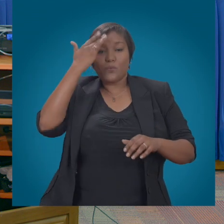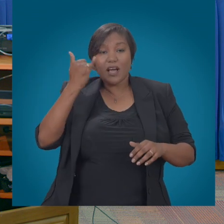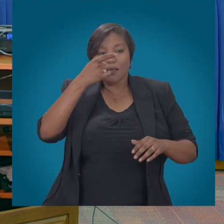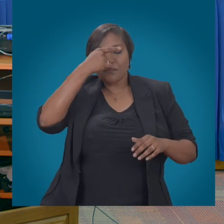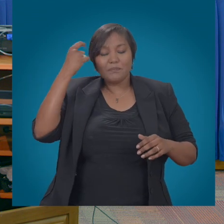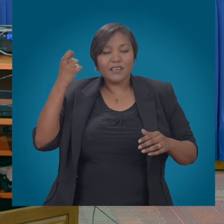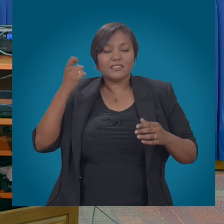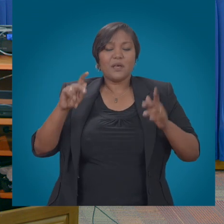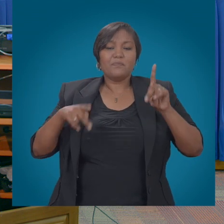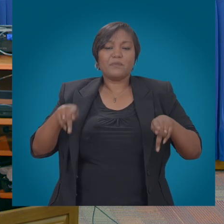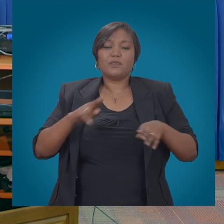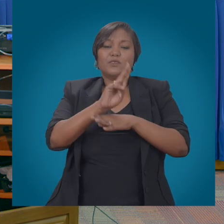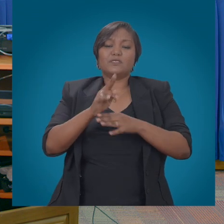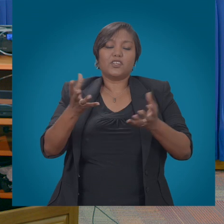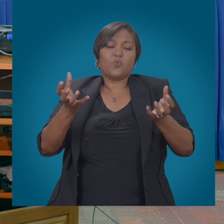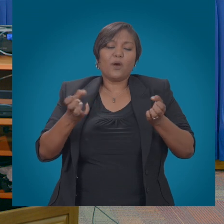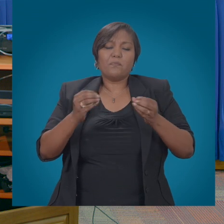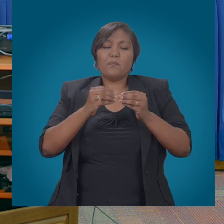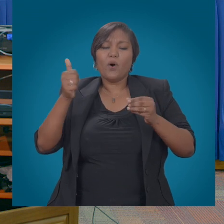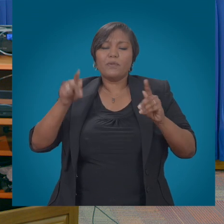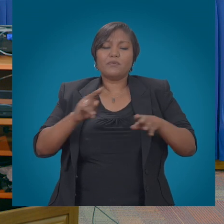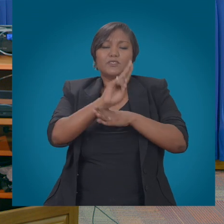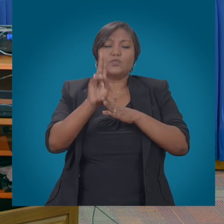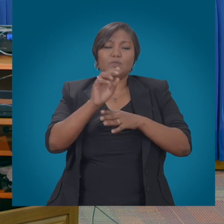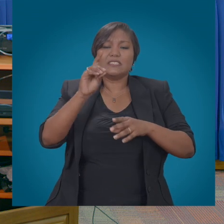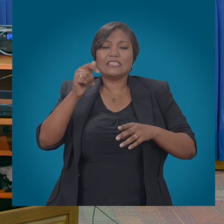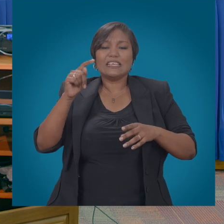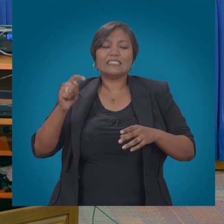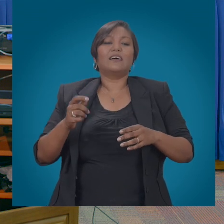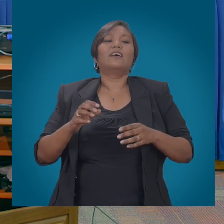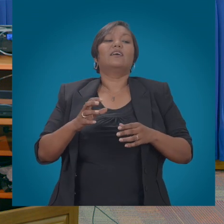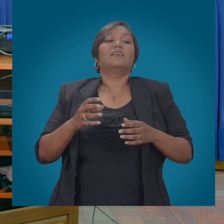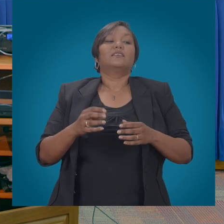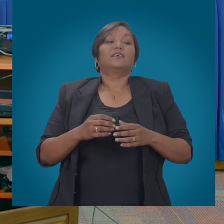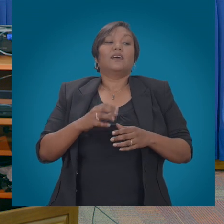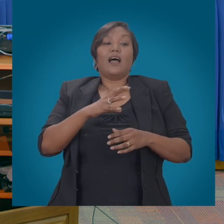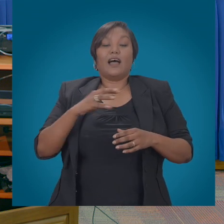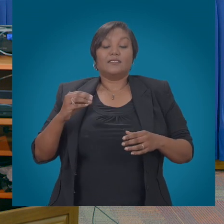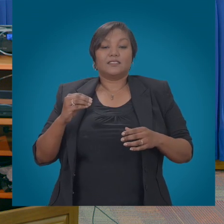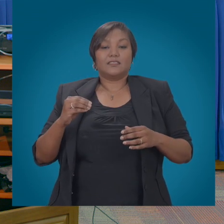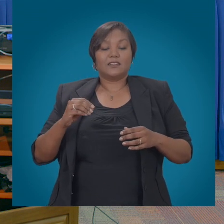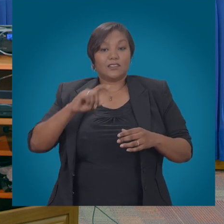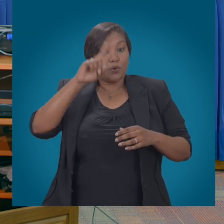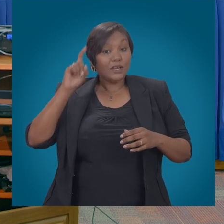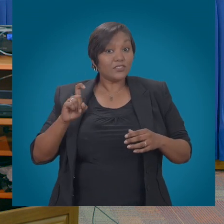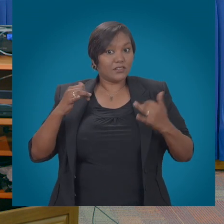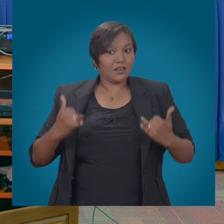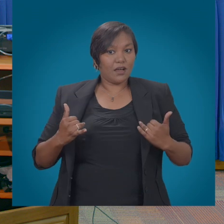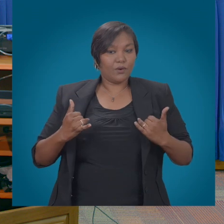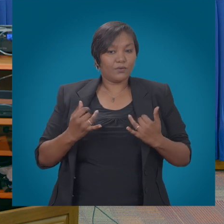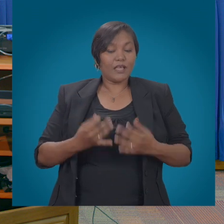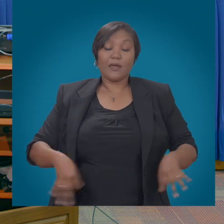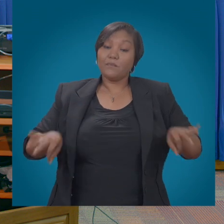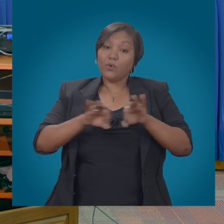And you are interested in getting people to use as much data as possible of any type. The problem is, the big